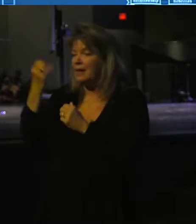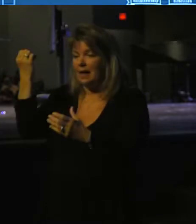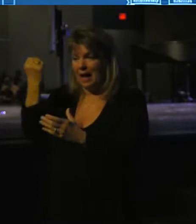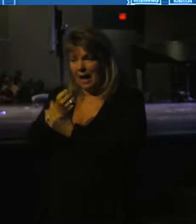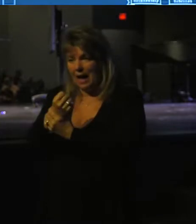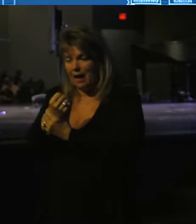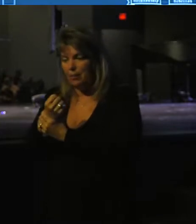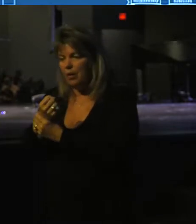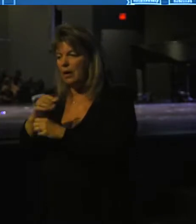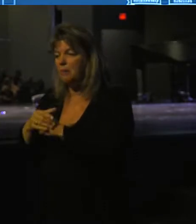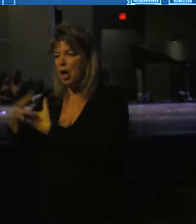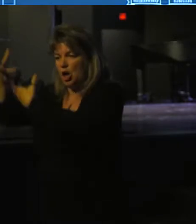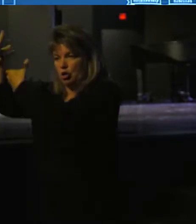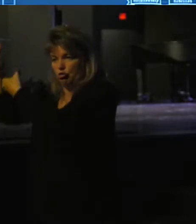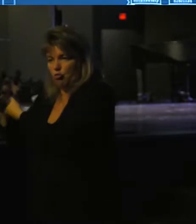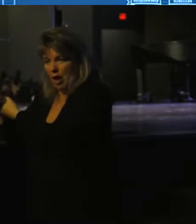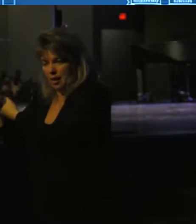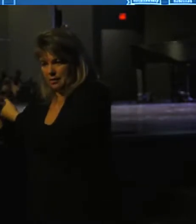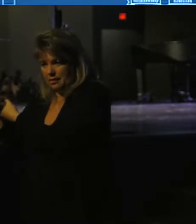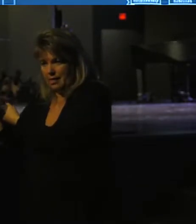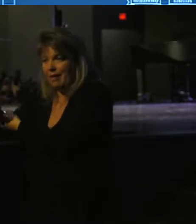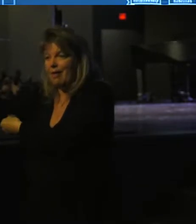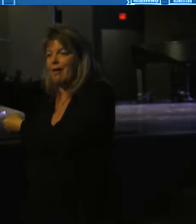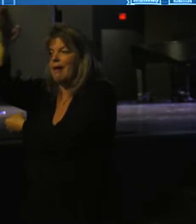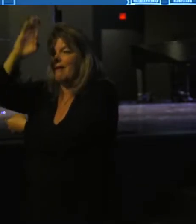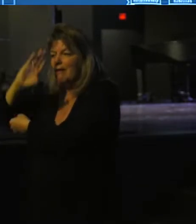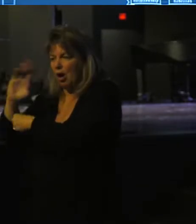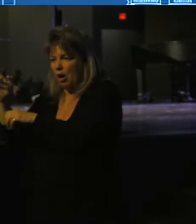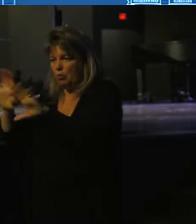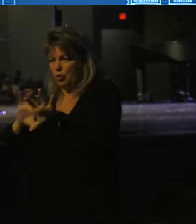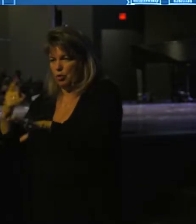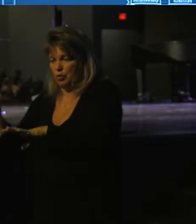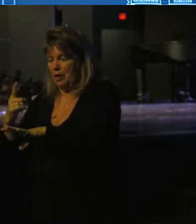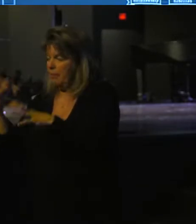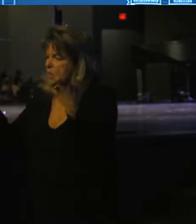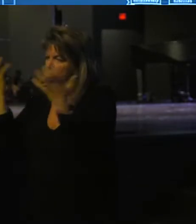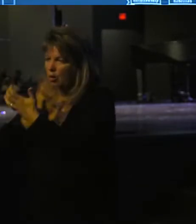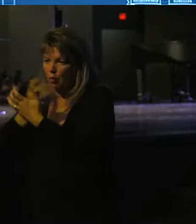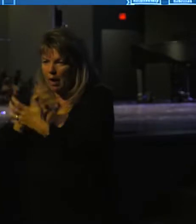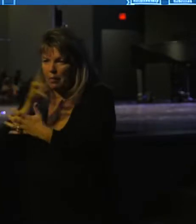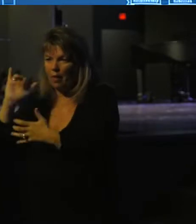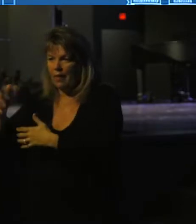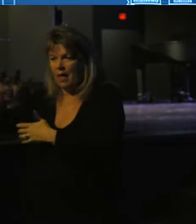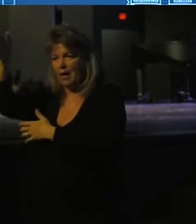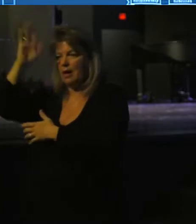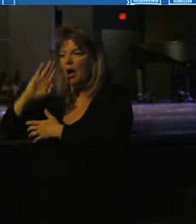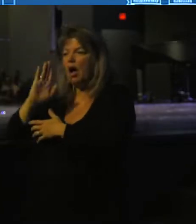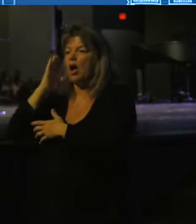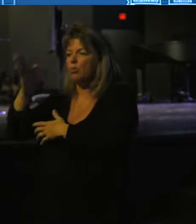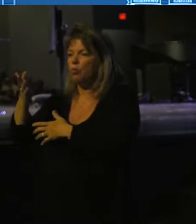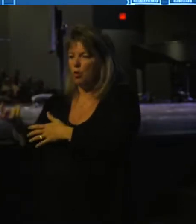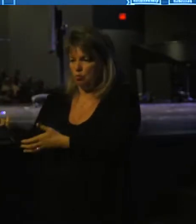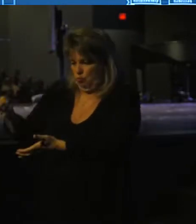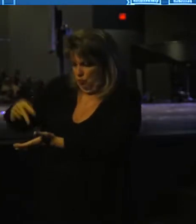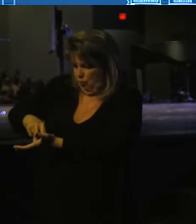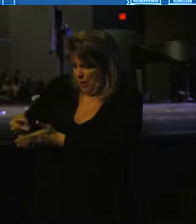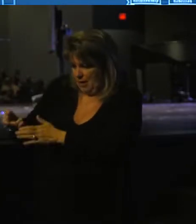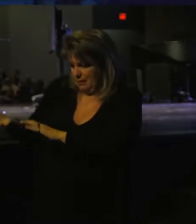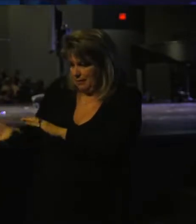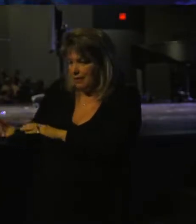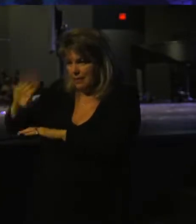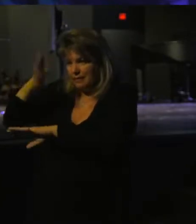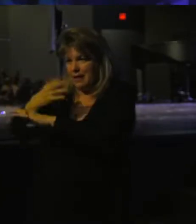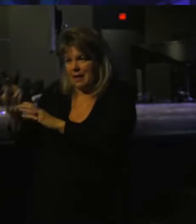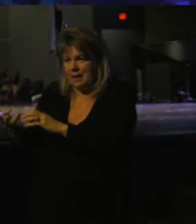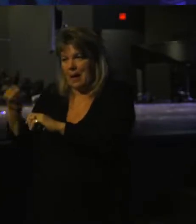Abraham had trust that God was going to do something incredible and that God was going to raise his son back